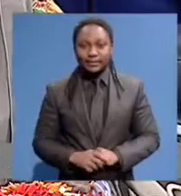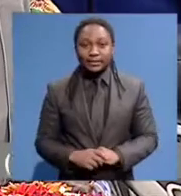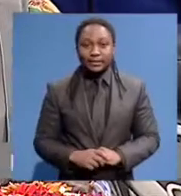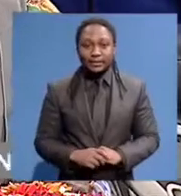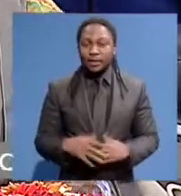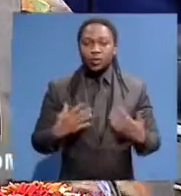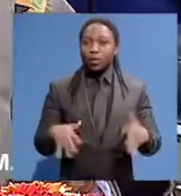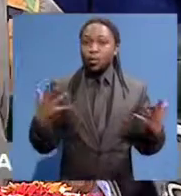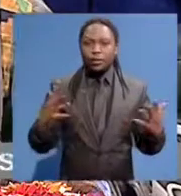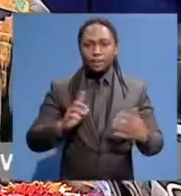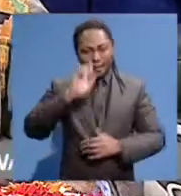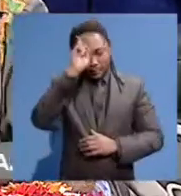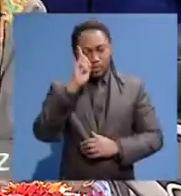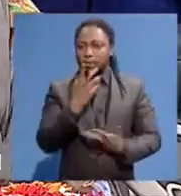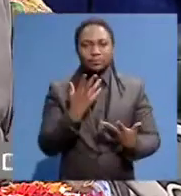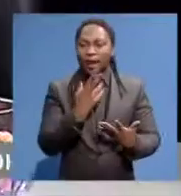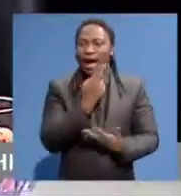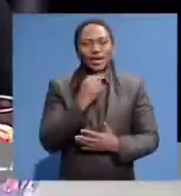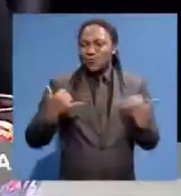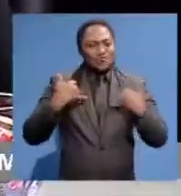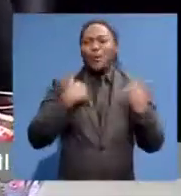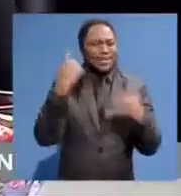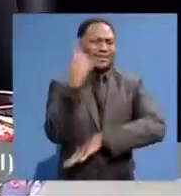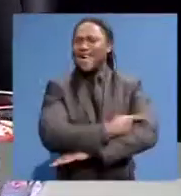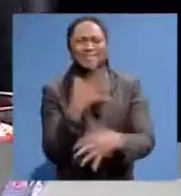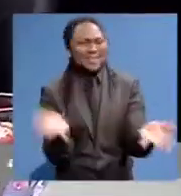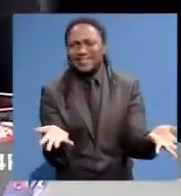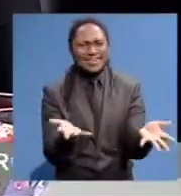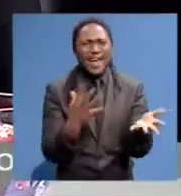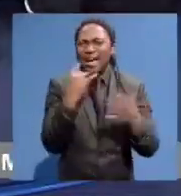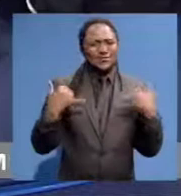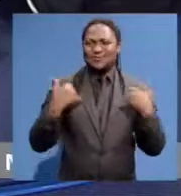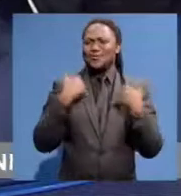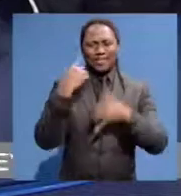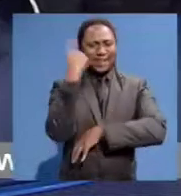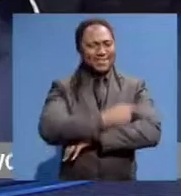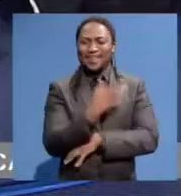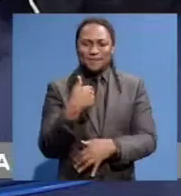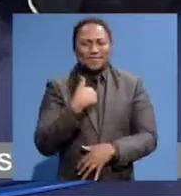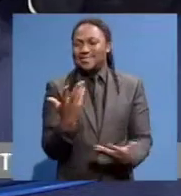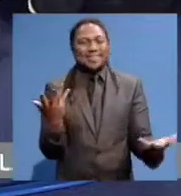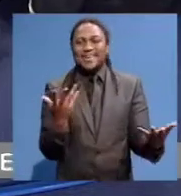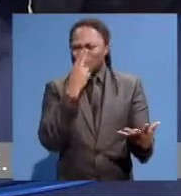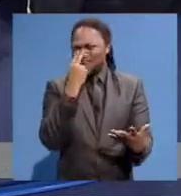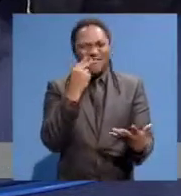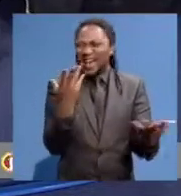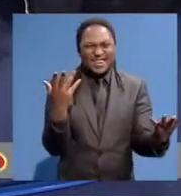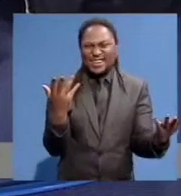I mean, that's the truth that I can tell you, you know? I mean, it was fun.